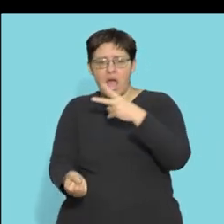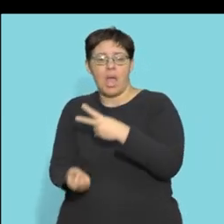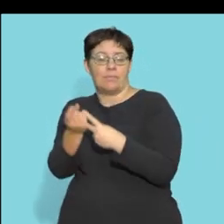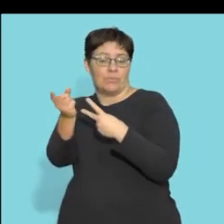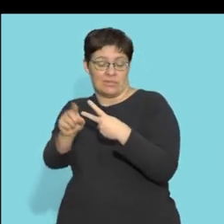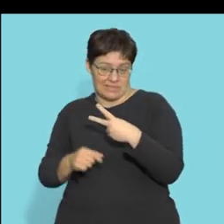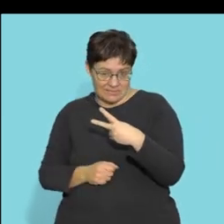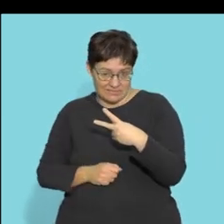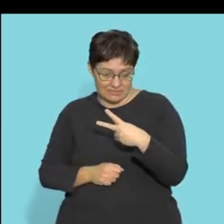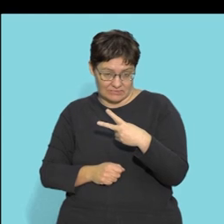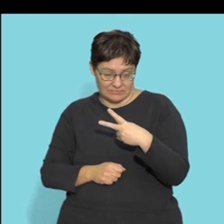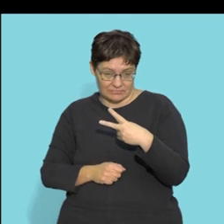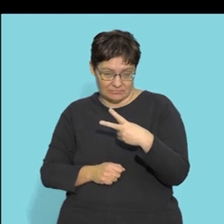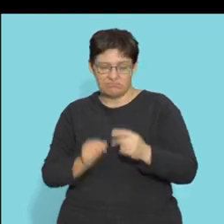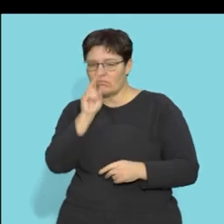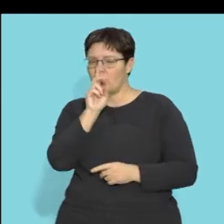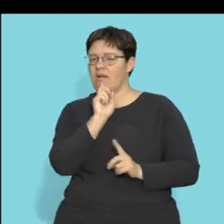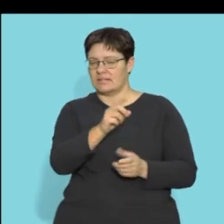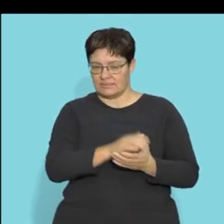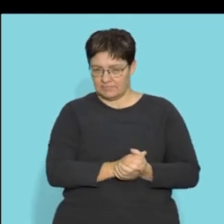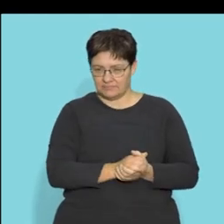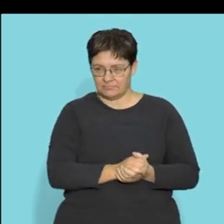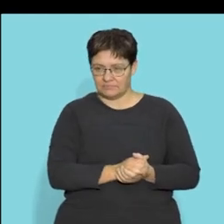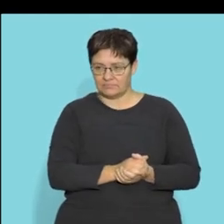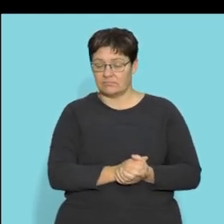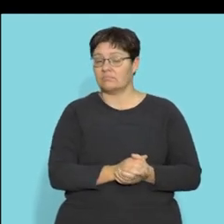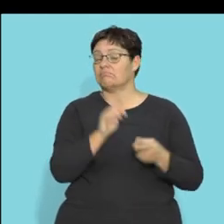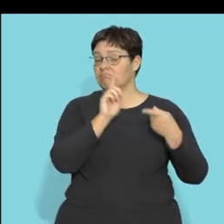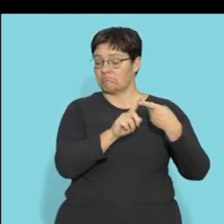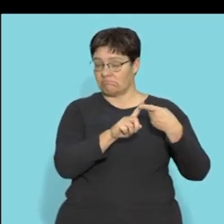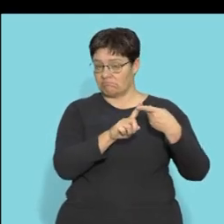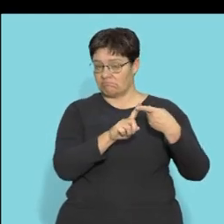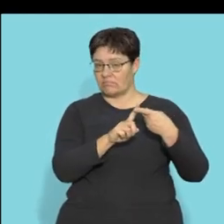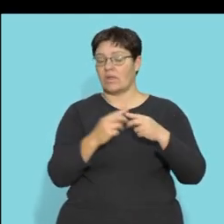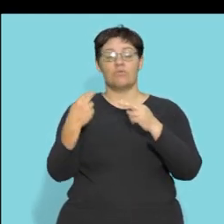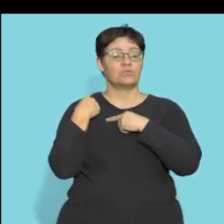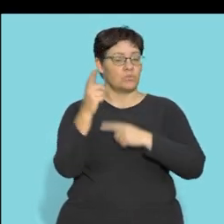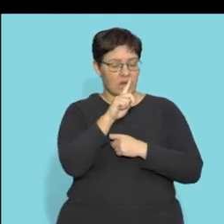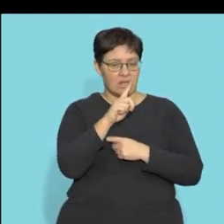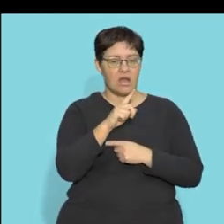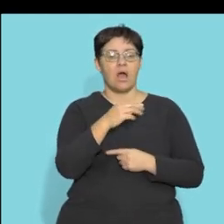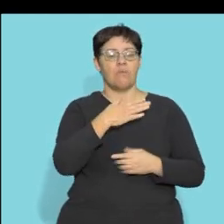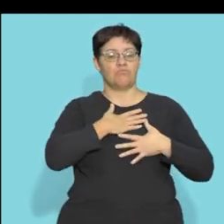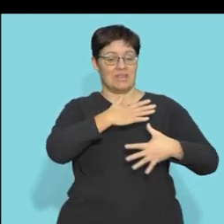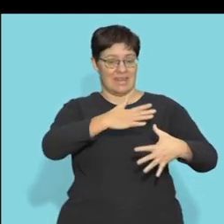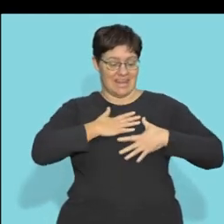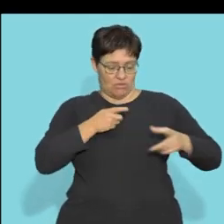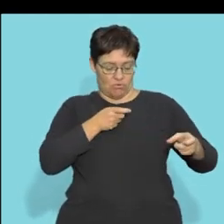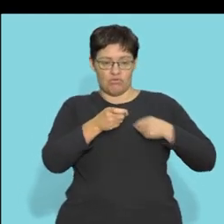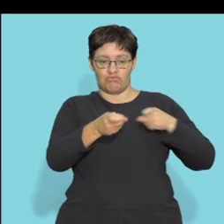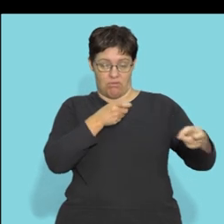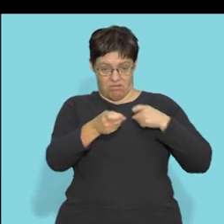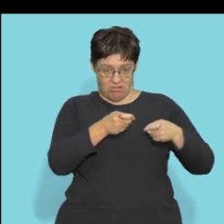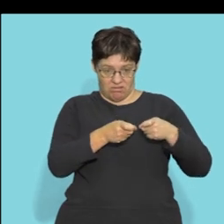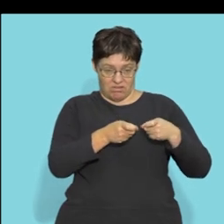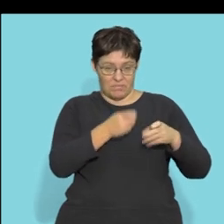will be the second part of your answer so let's look at the answer firstly it's responsible for controlling the breathing